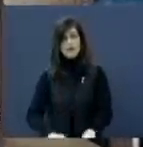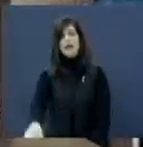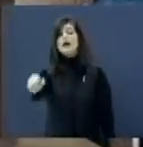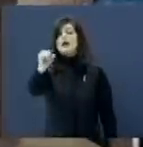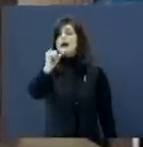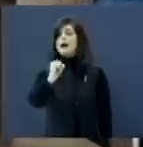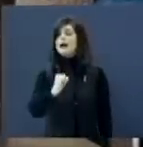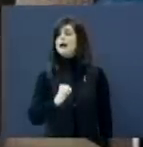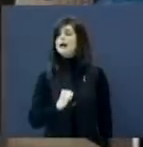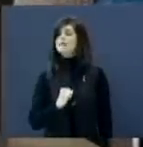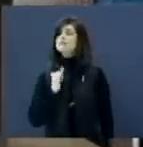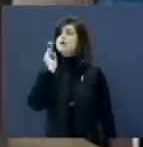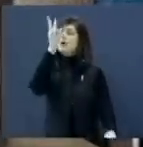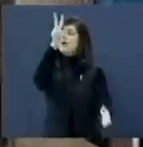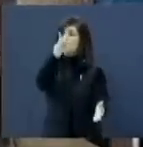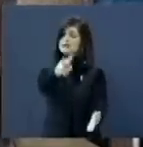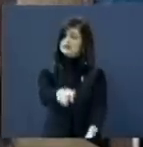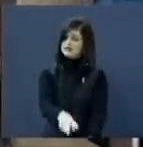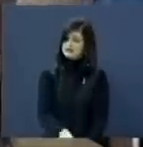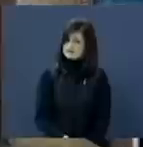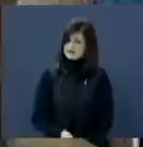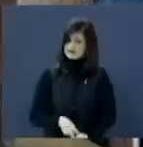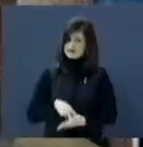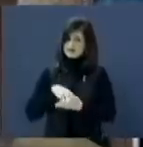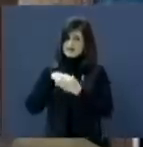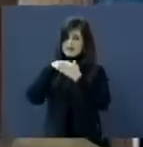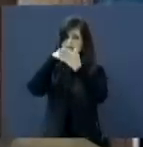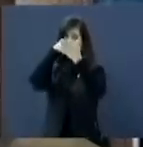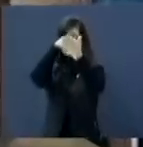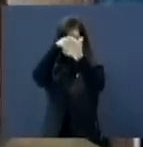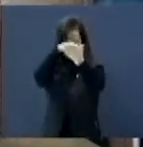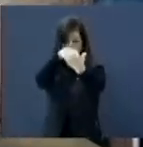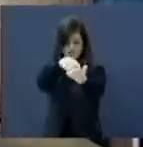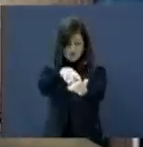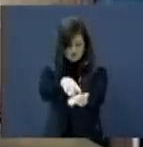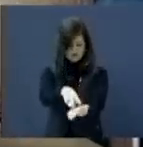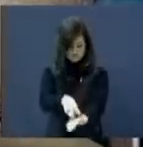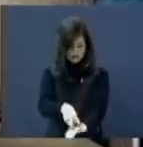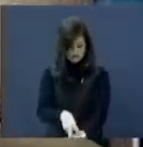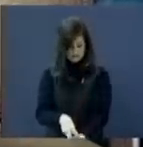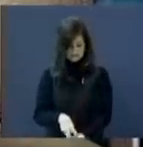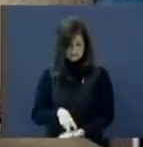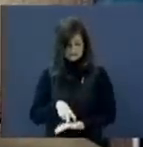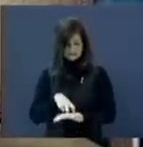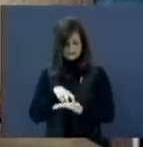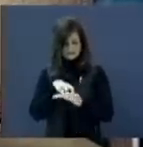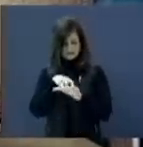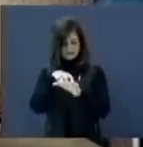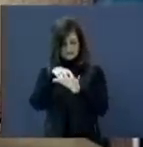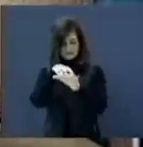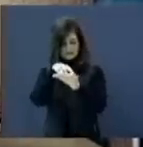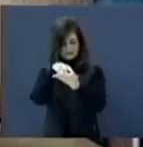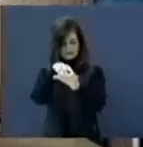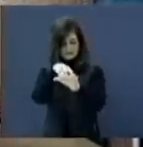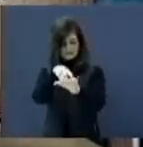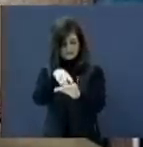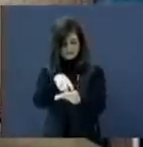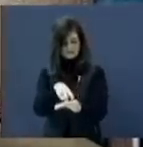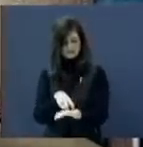I have fallen have On my knees